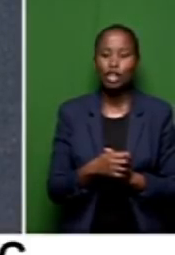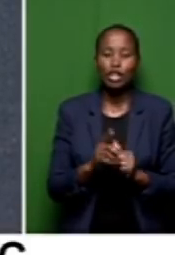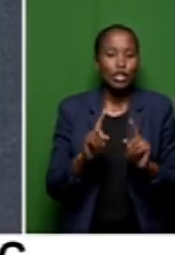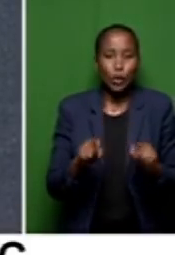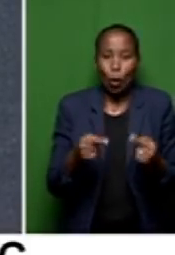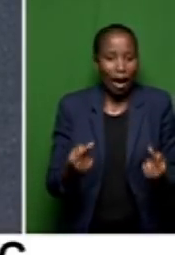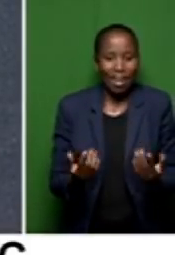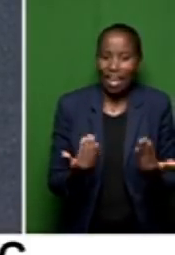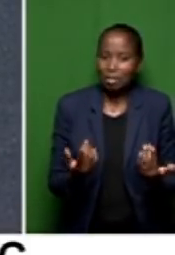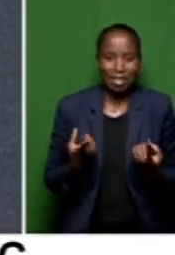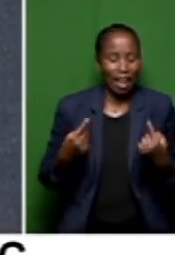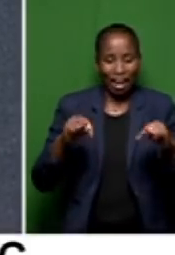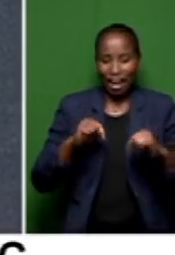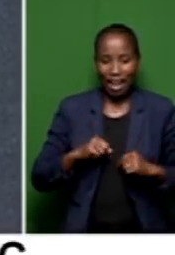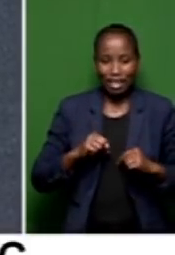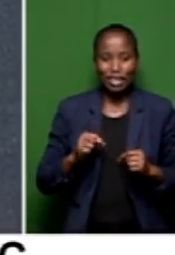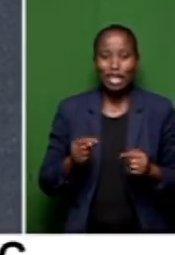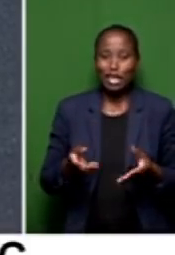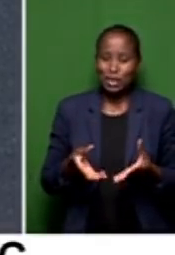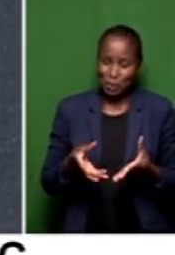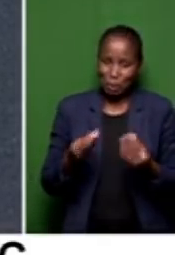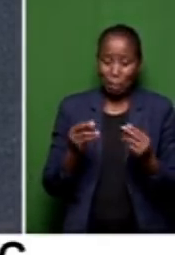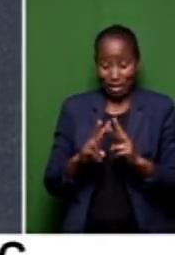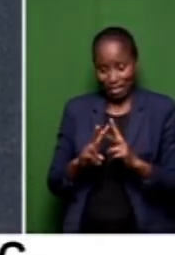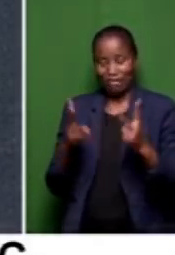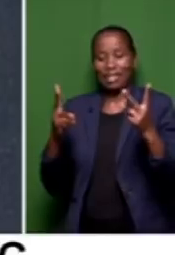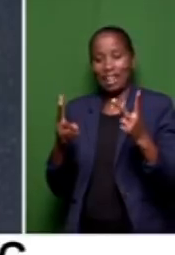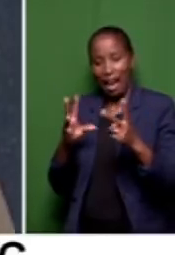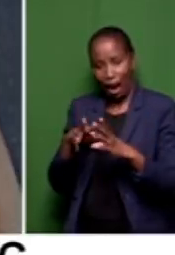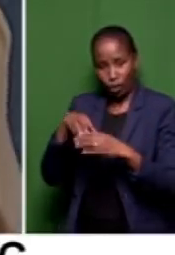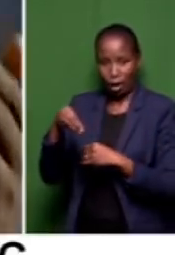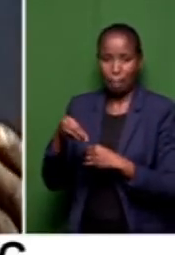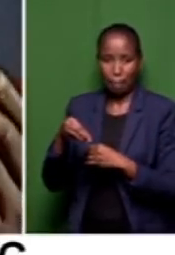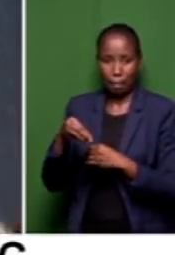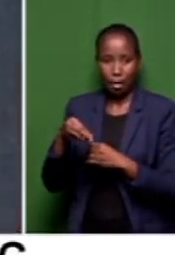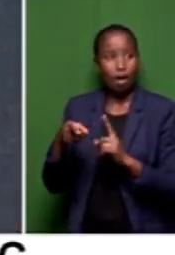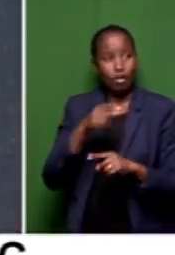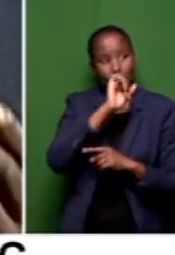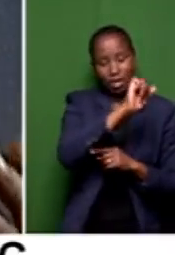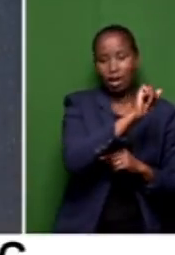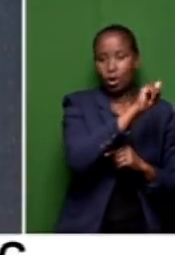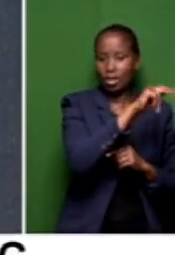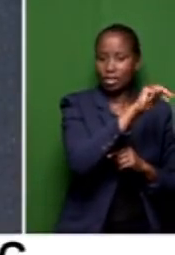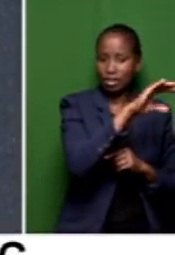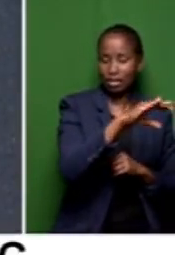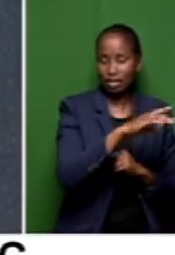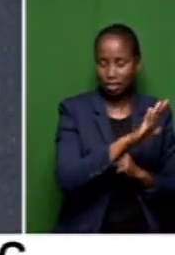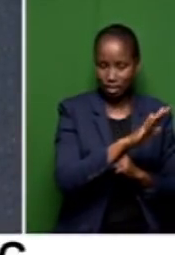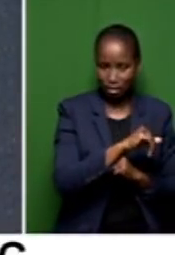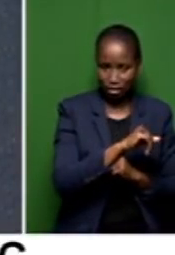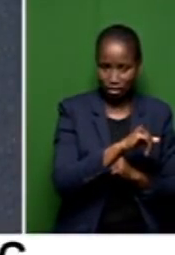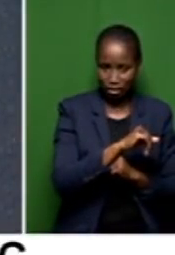outcome from what they inputted. What we have as a mess